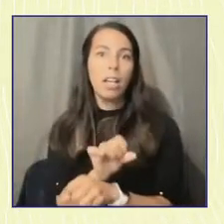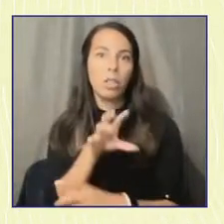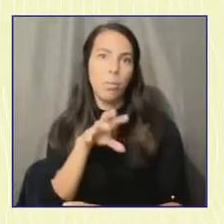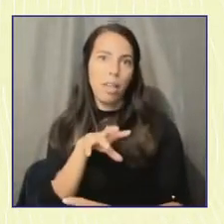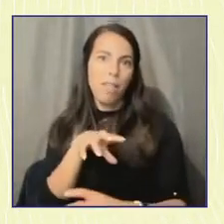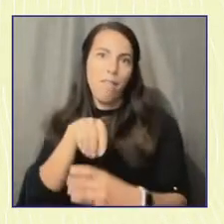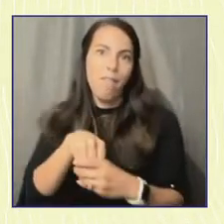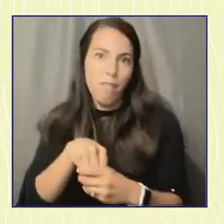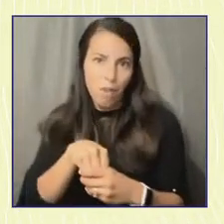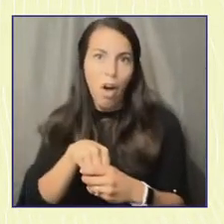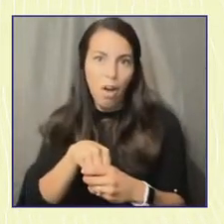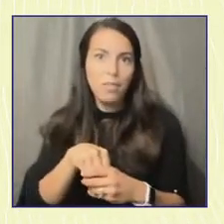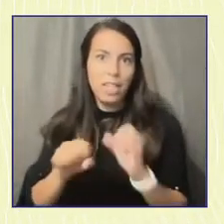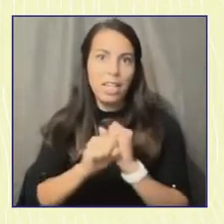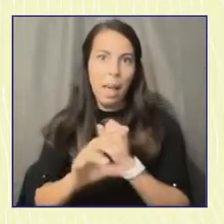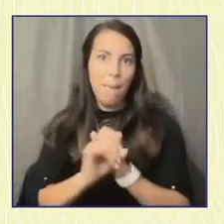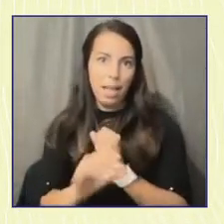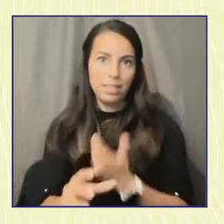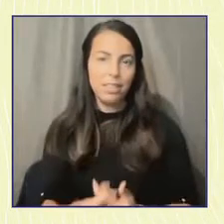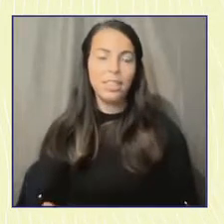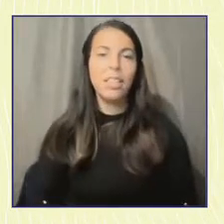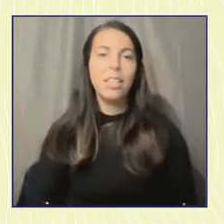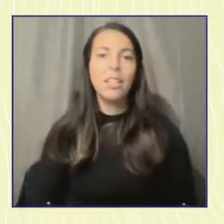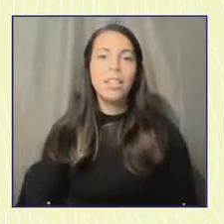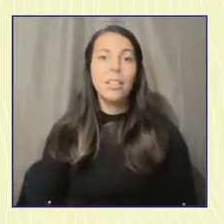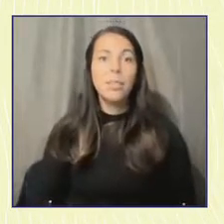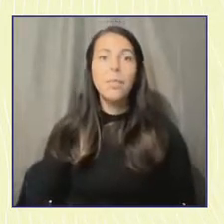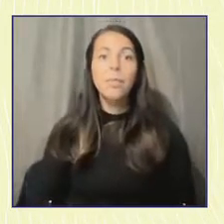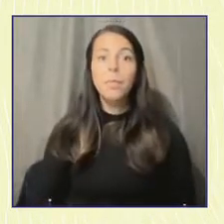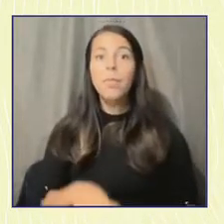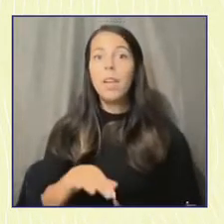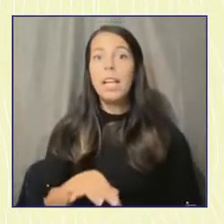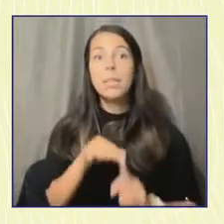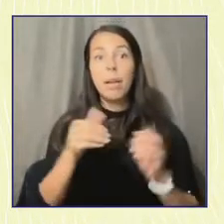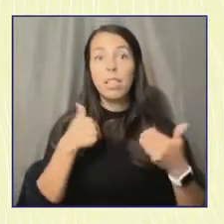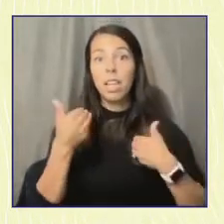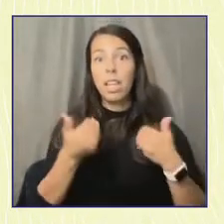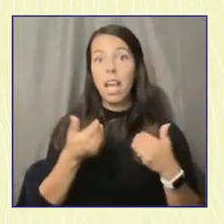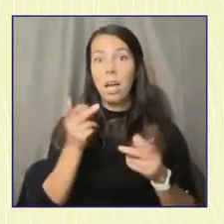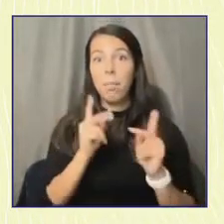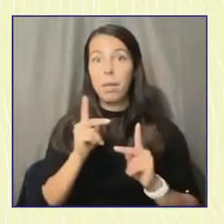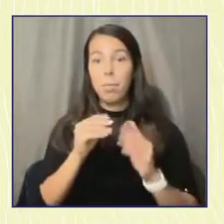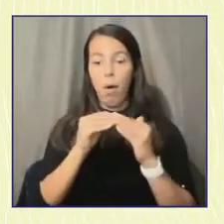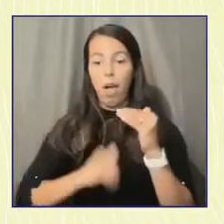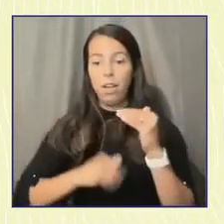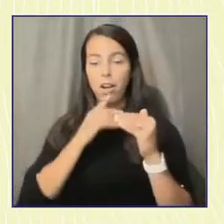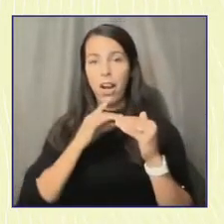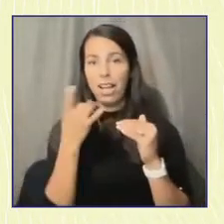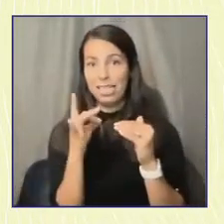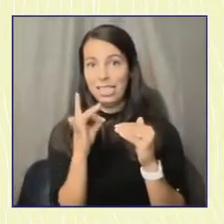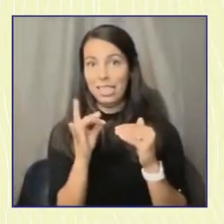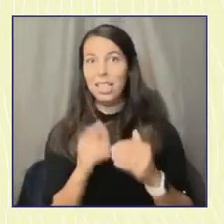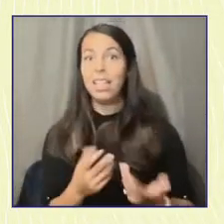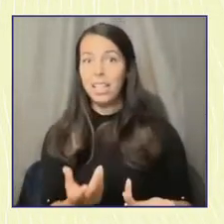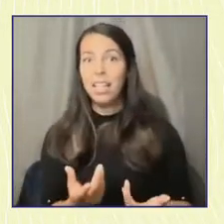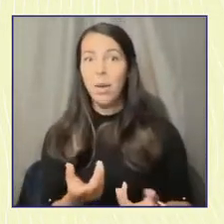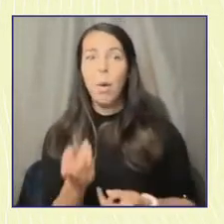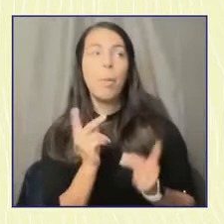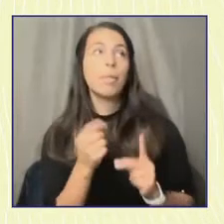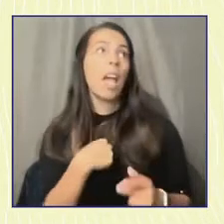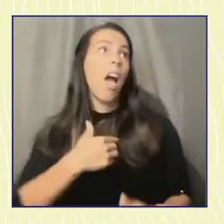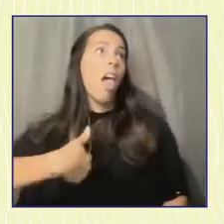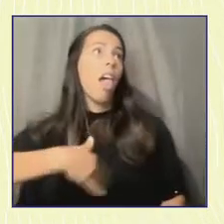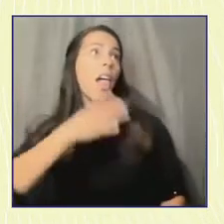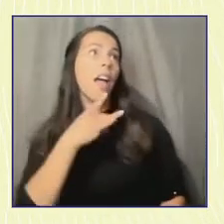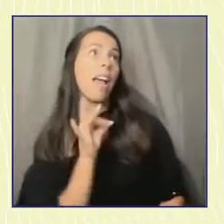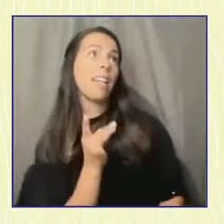campaigns, especially young people who are under the age of 18. Because in my experience, normally when you say, oh, I'm not 18, they're like, oh, cool. Well,